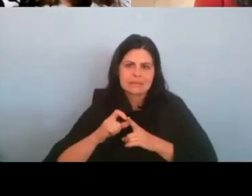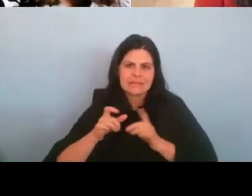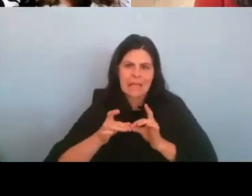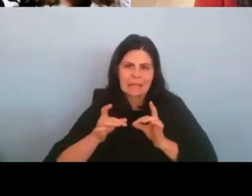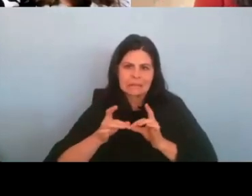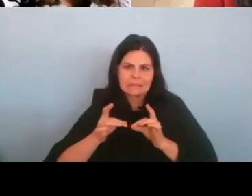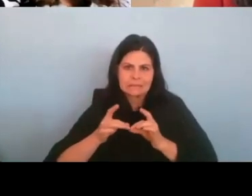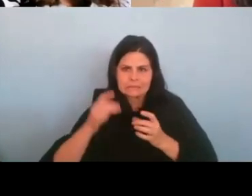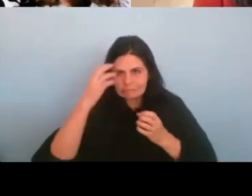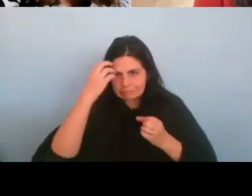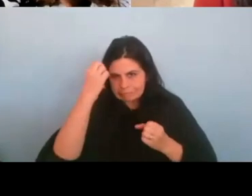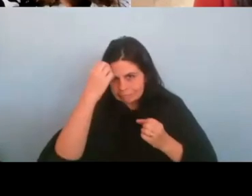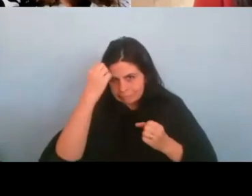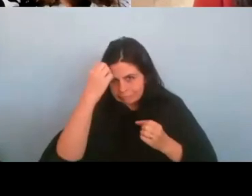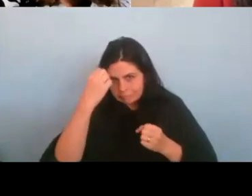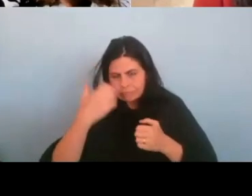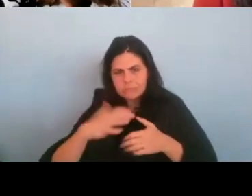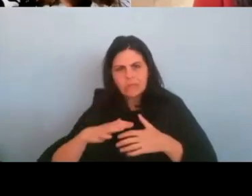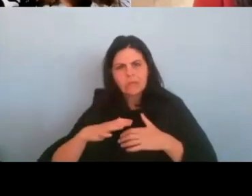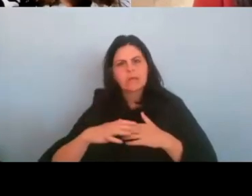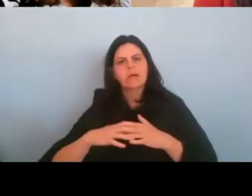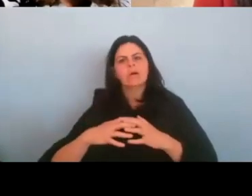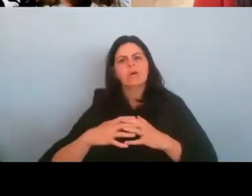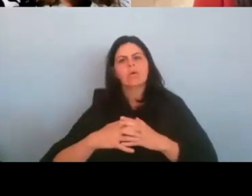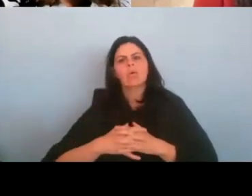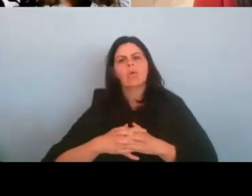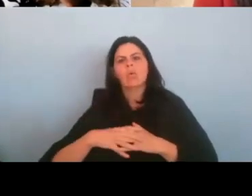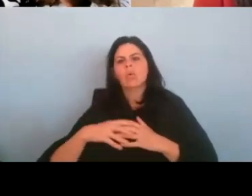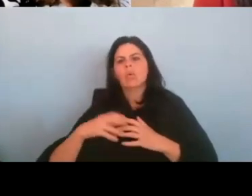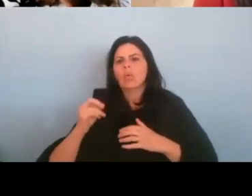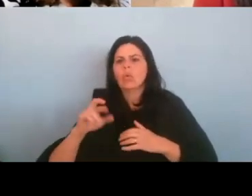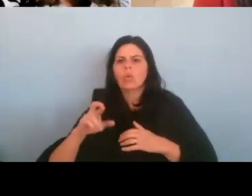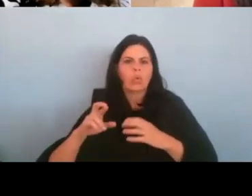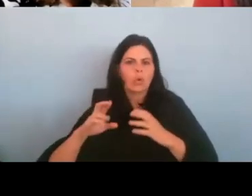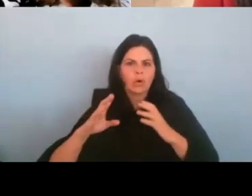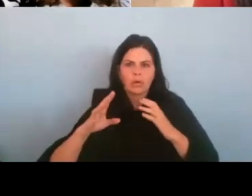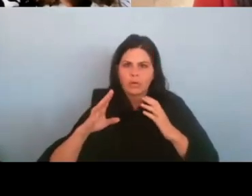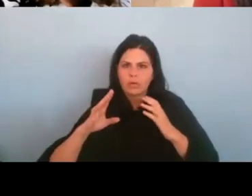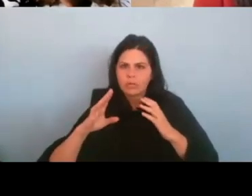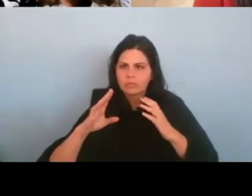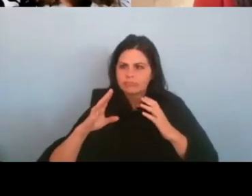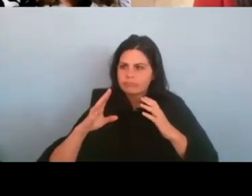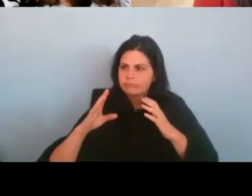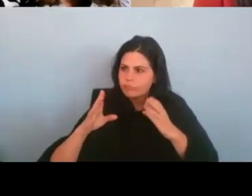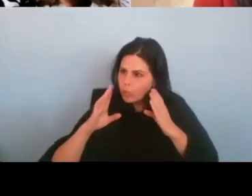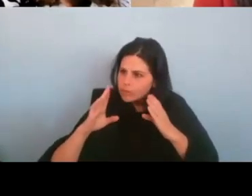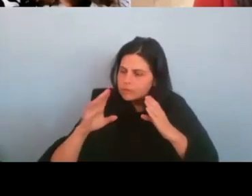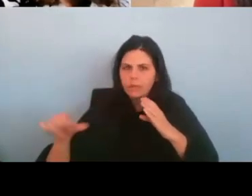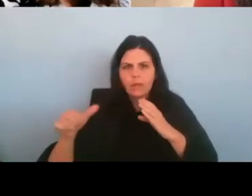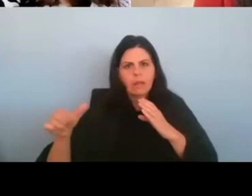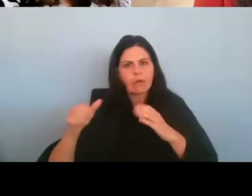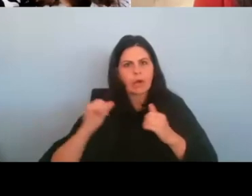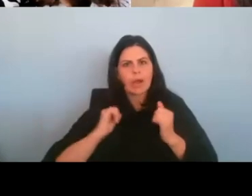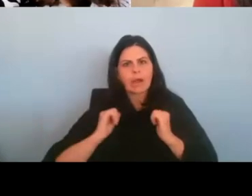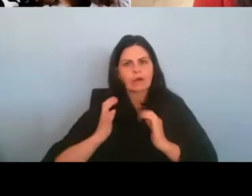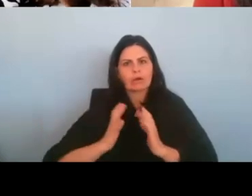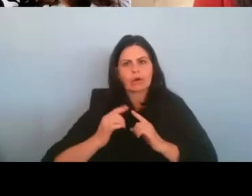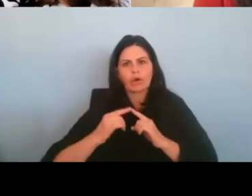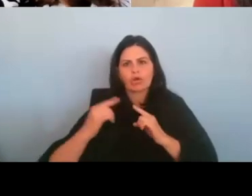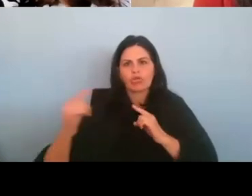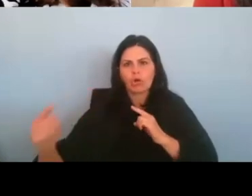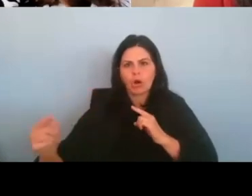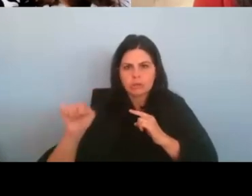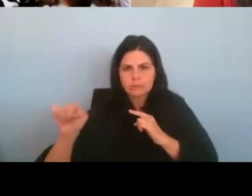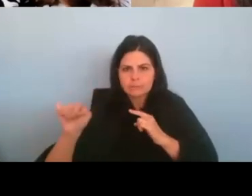focusing on like staying with the, the actor that I'm playing across from and being able to,